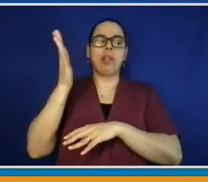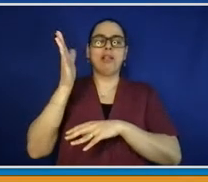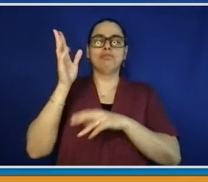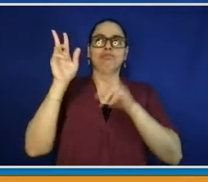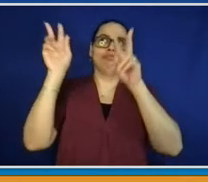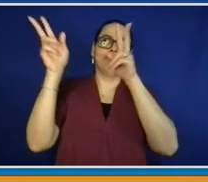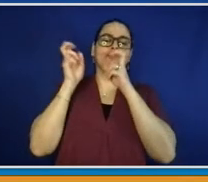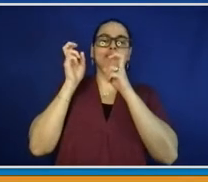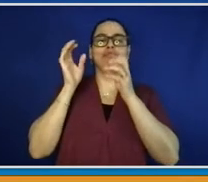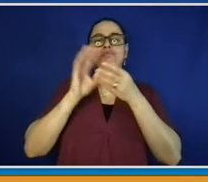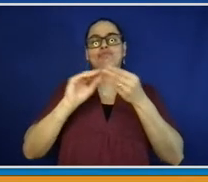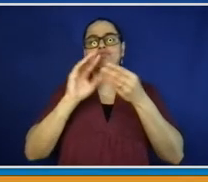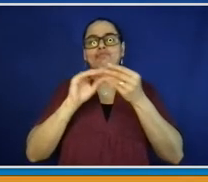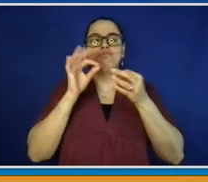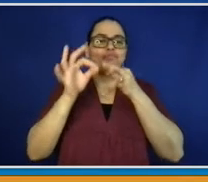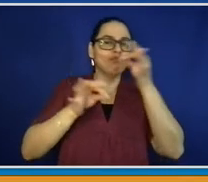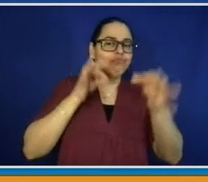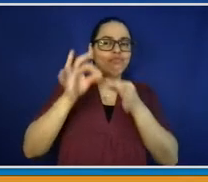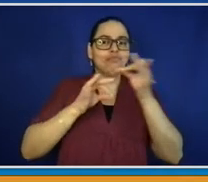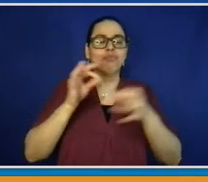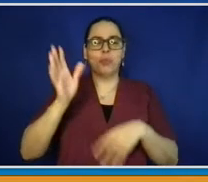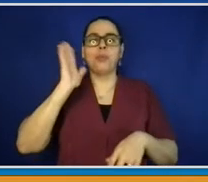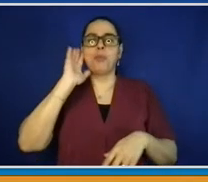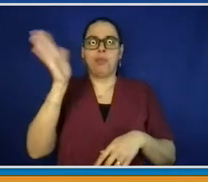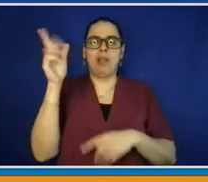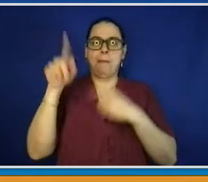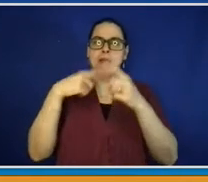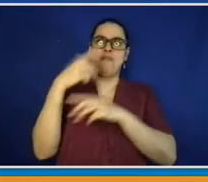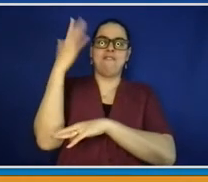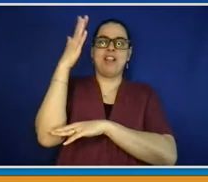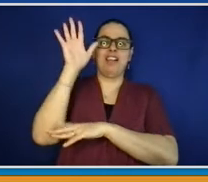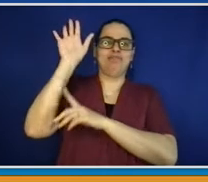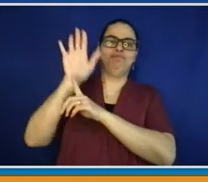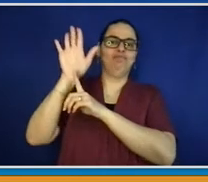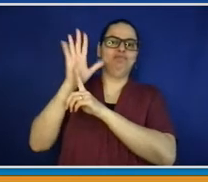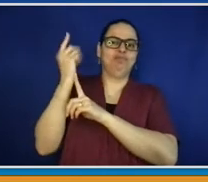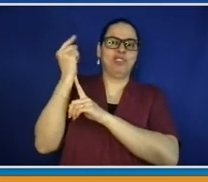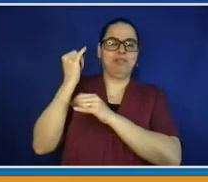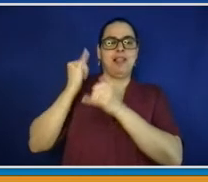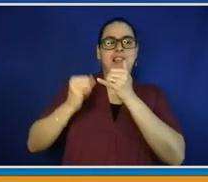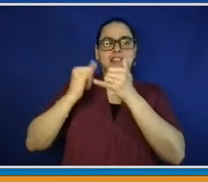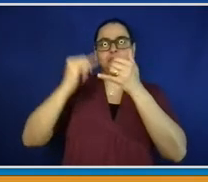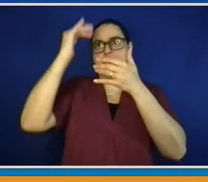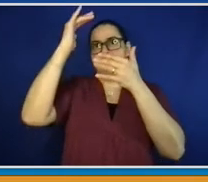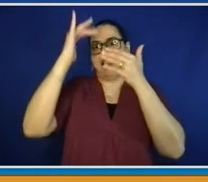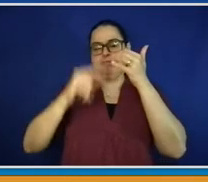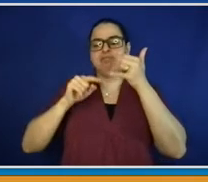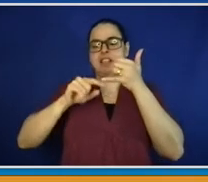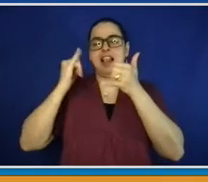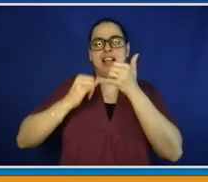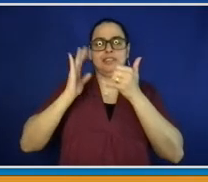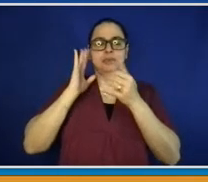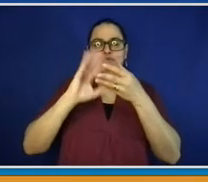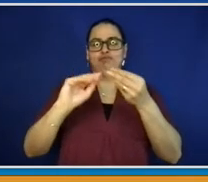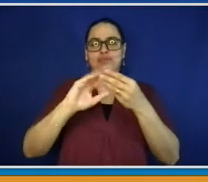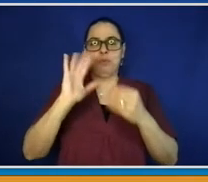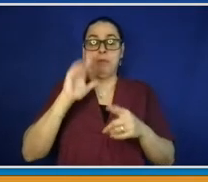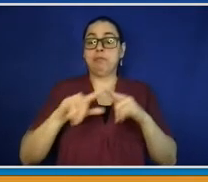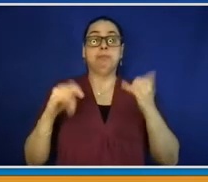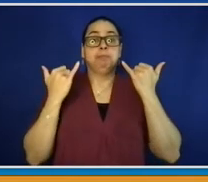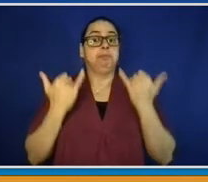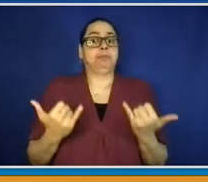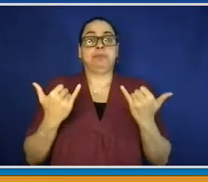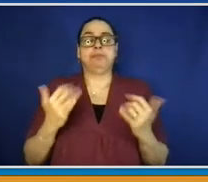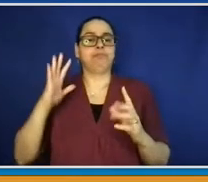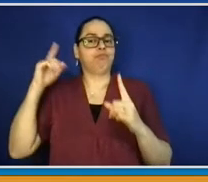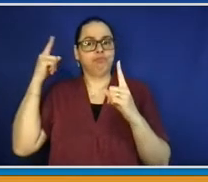report once a week, Mondays at 2 o'clock, in which we give you an idea of where we are with the COVID infection and our vaccination efforts, and then